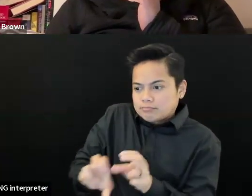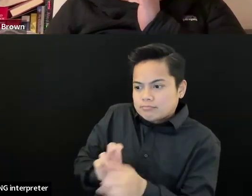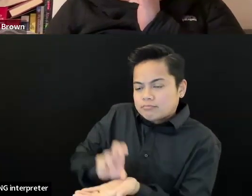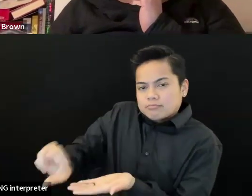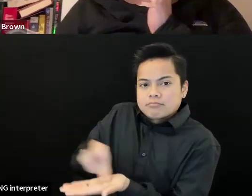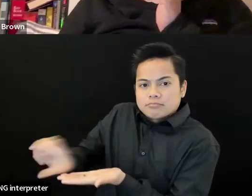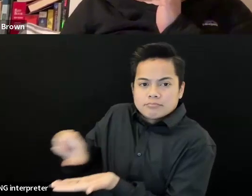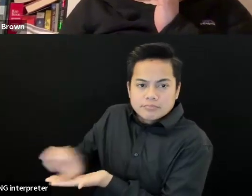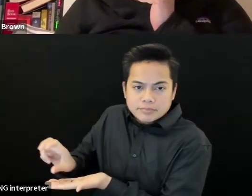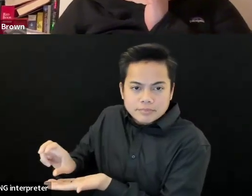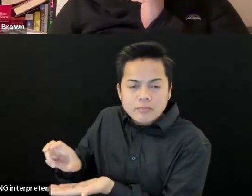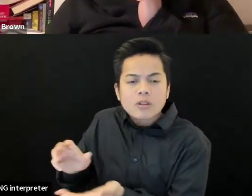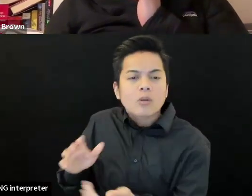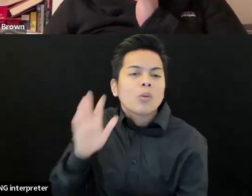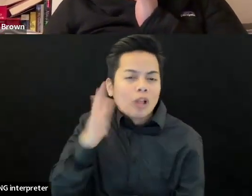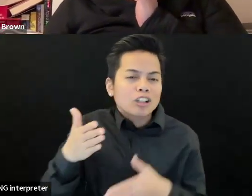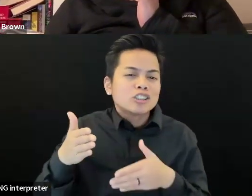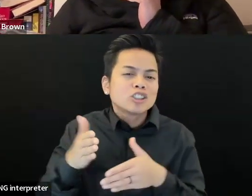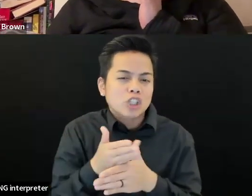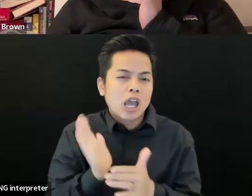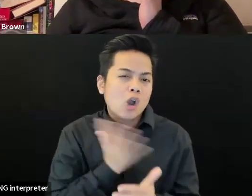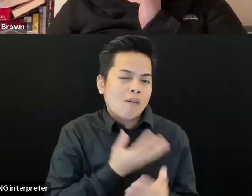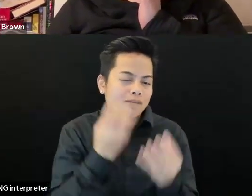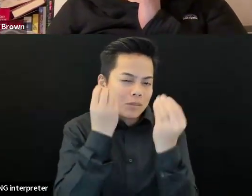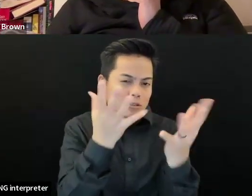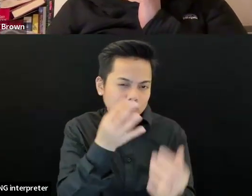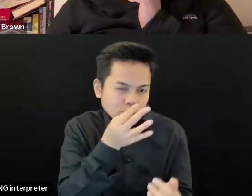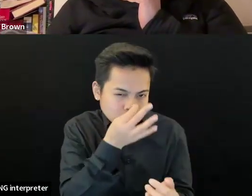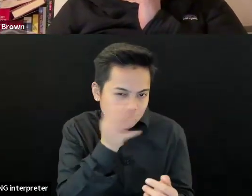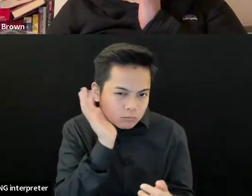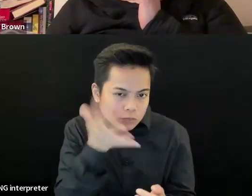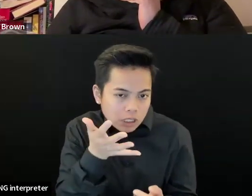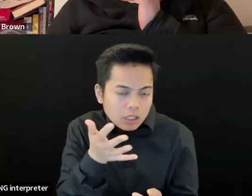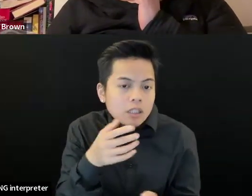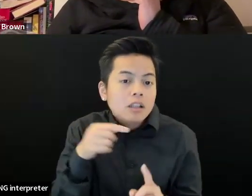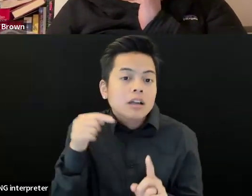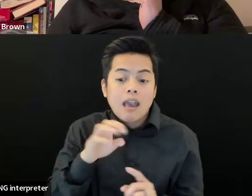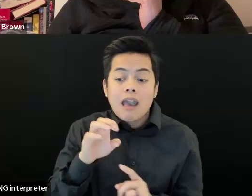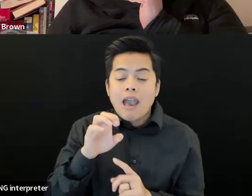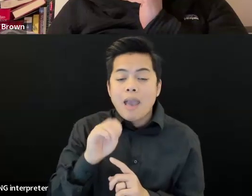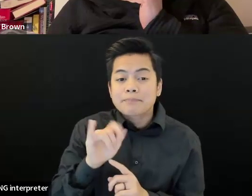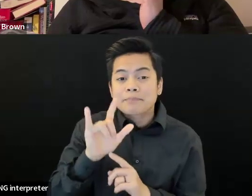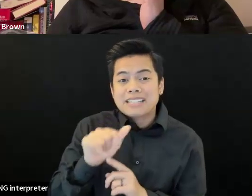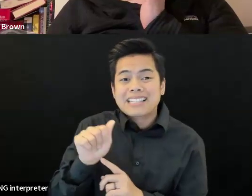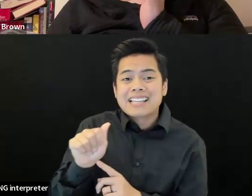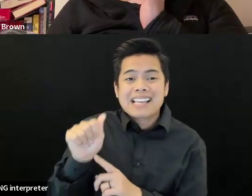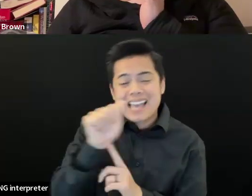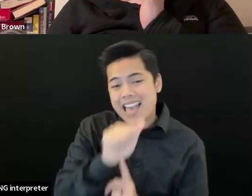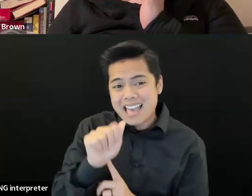sharing our information, but my Emily at Disability Cultural Center, I'll, be doing some of the lead work on fundraising.